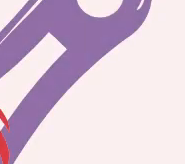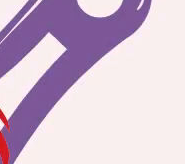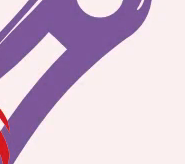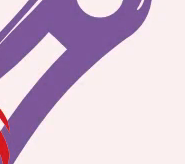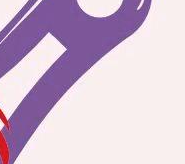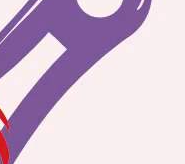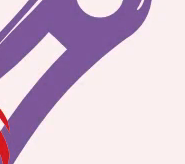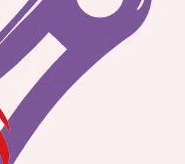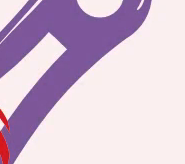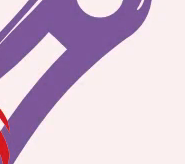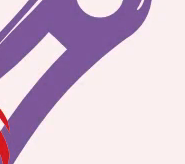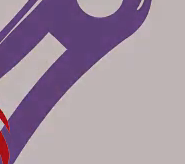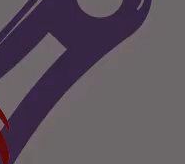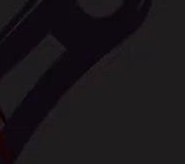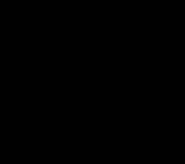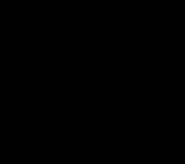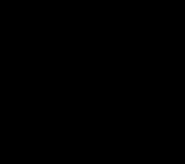you you you